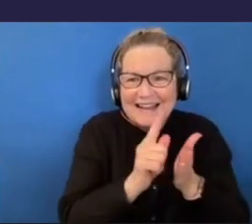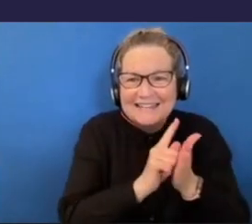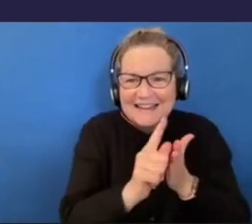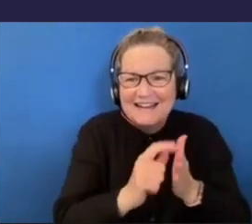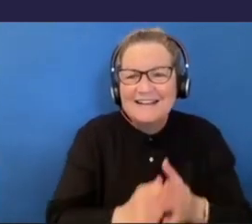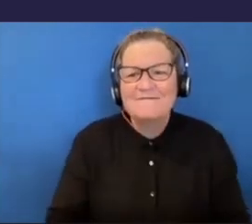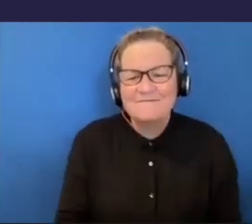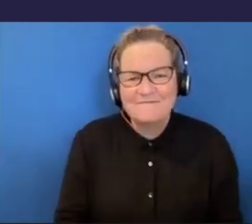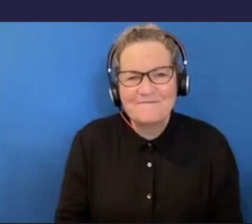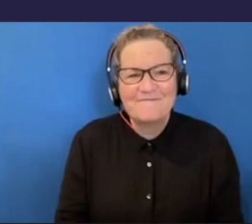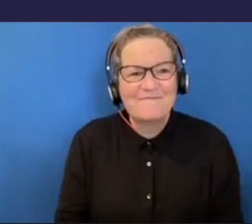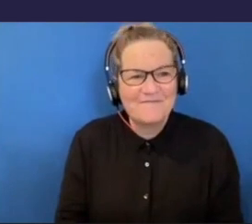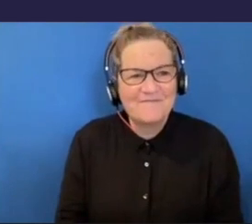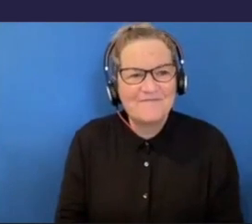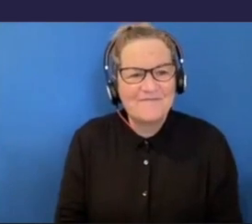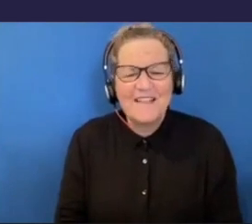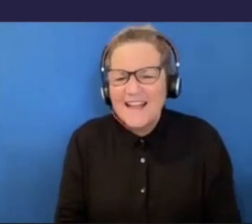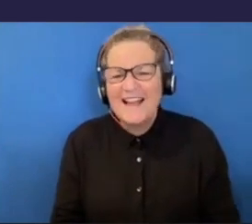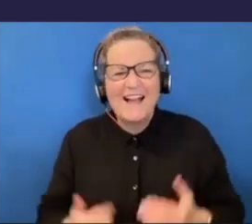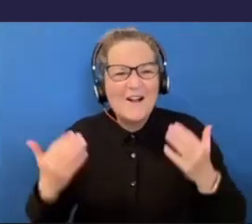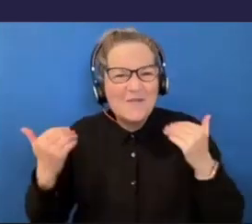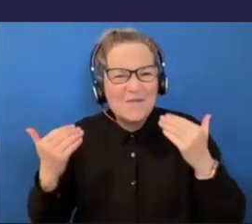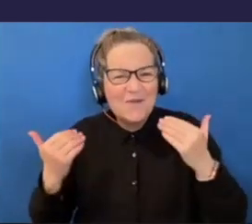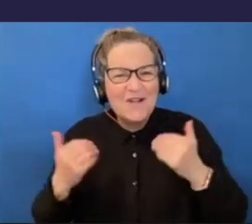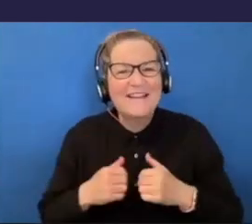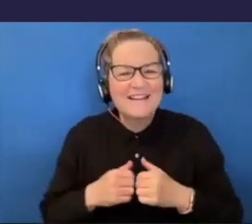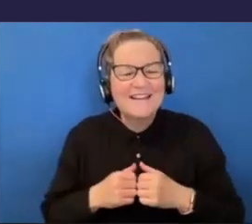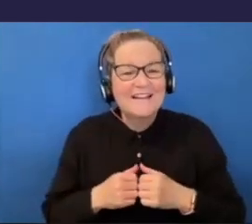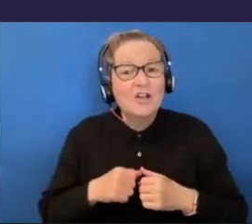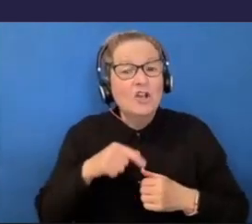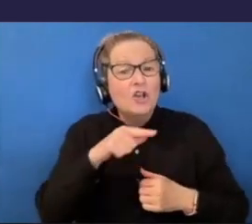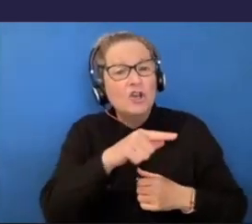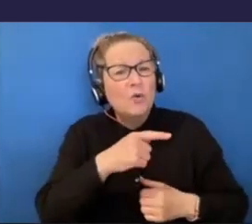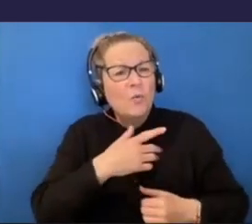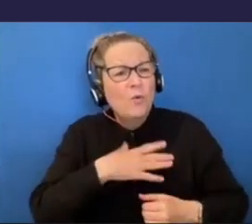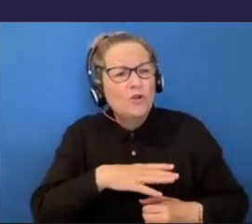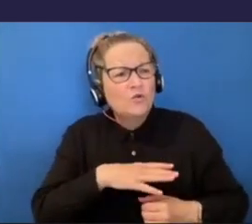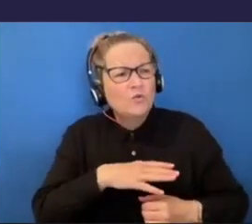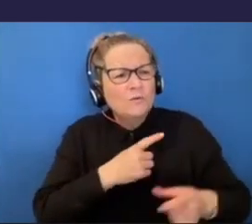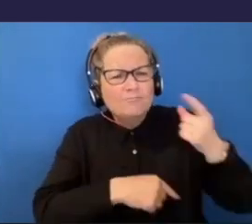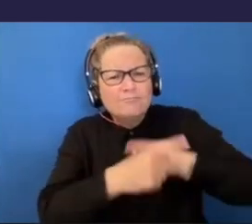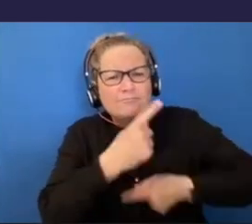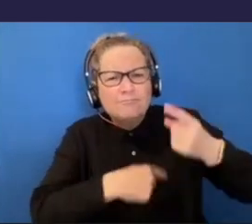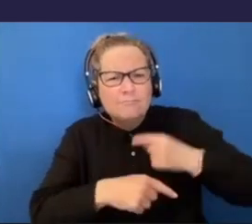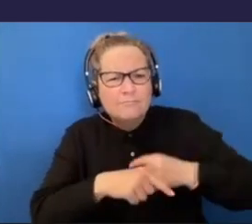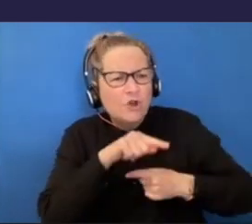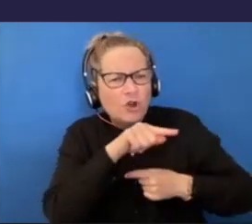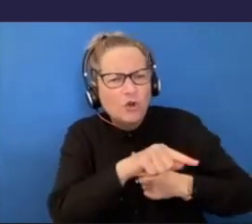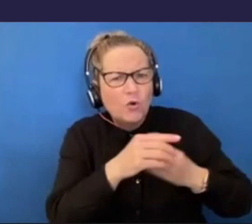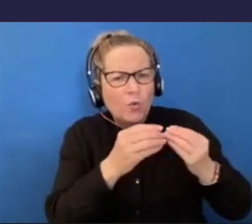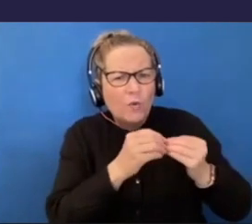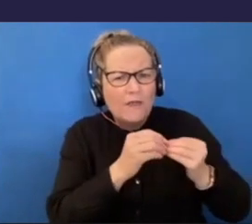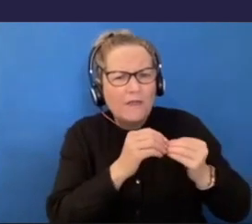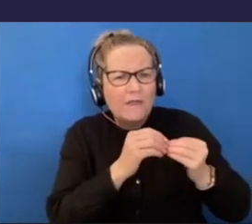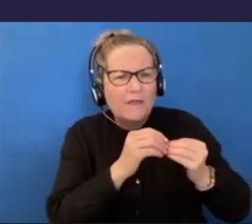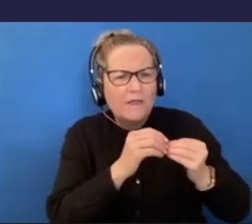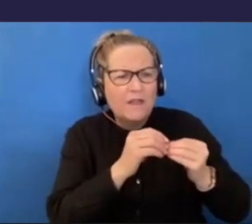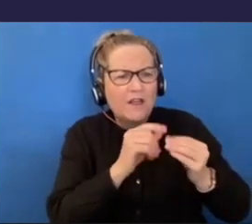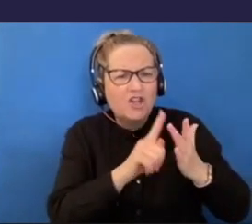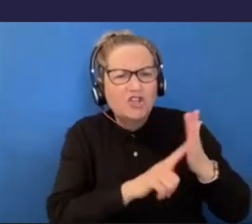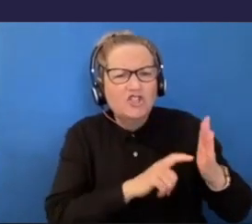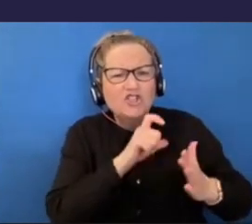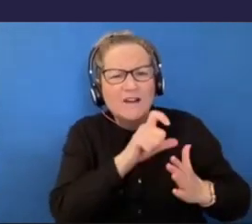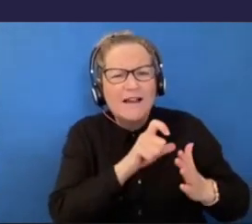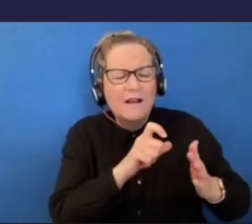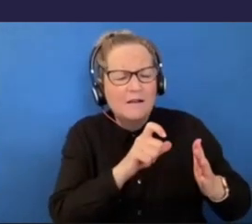Yeah, cool. So, do you want to go a little bit more into how you and Jake got to get in contact